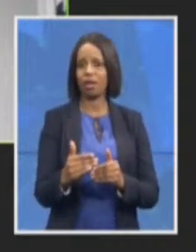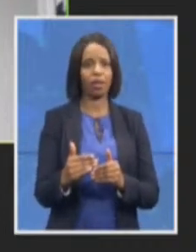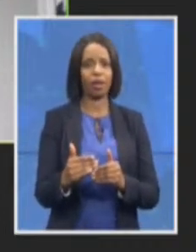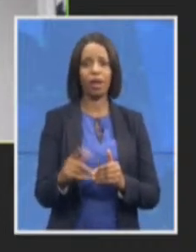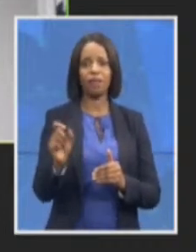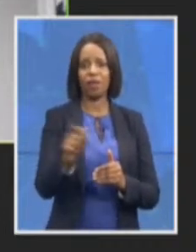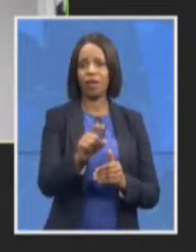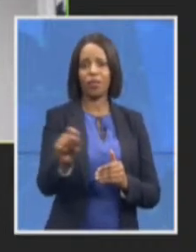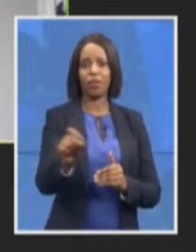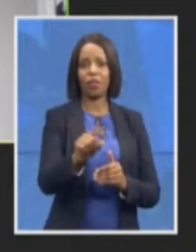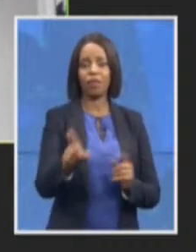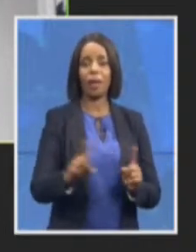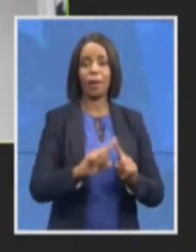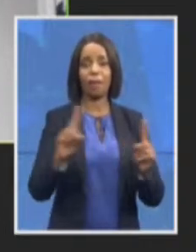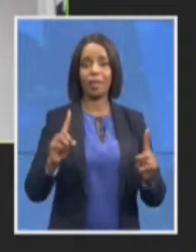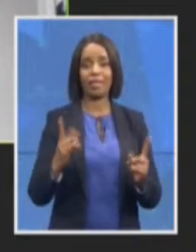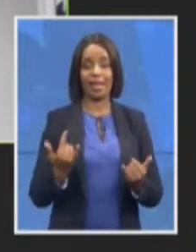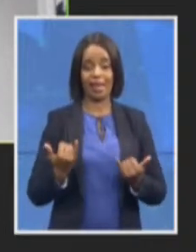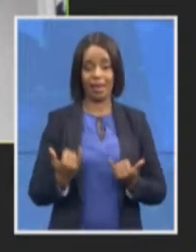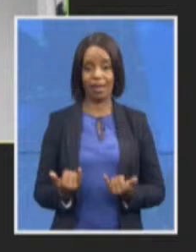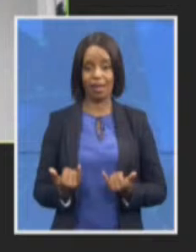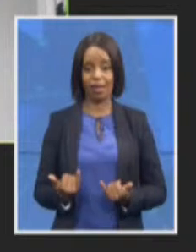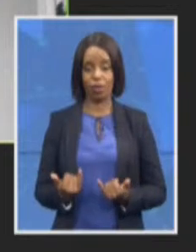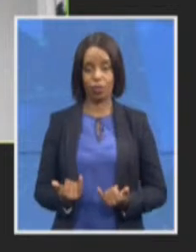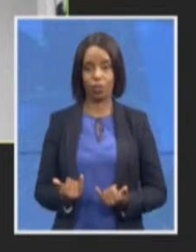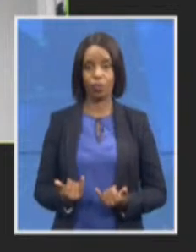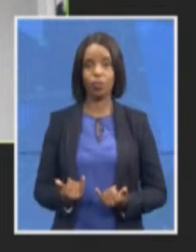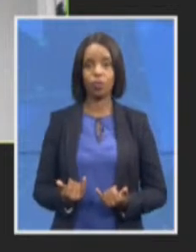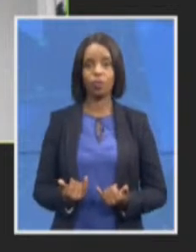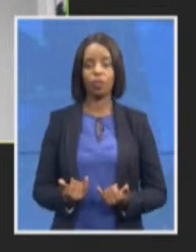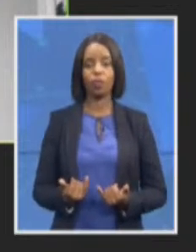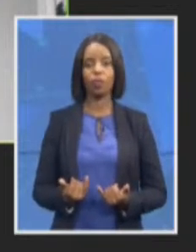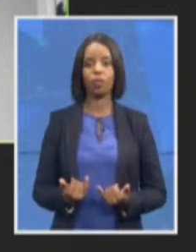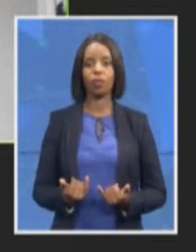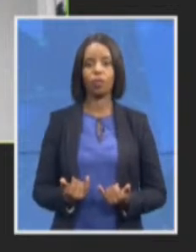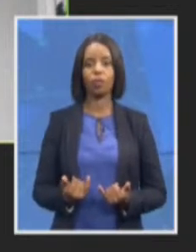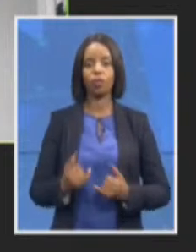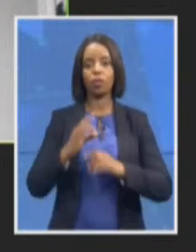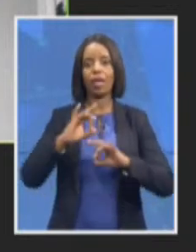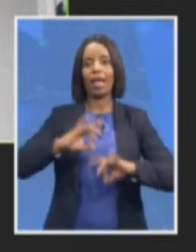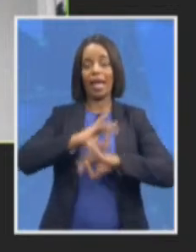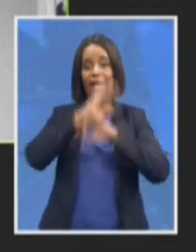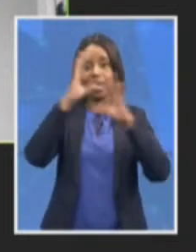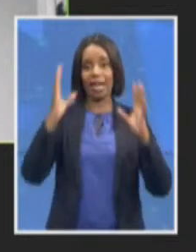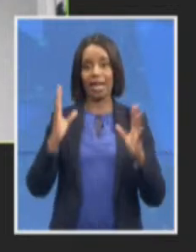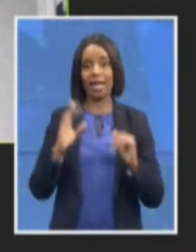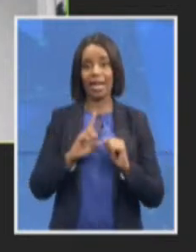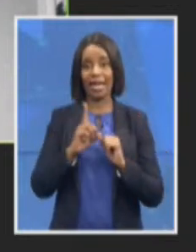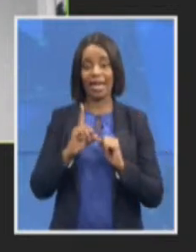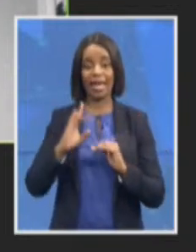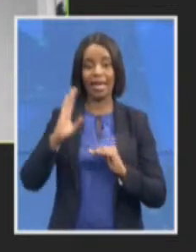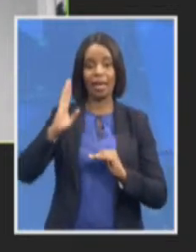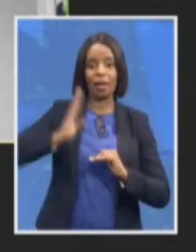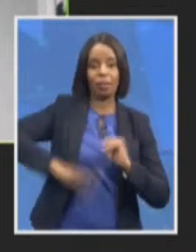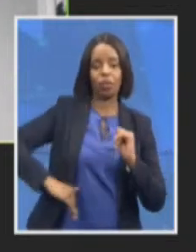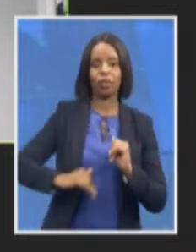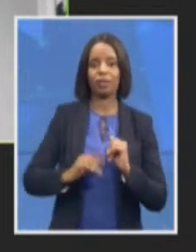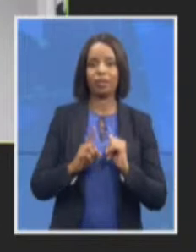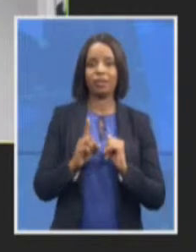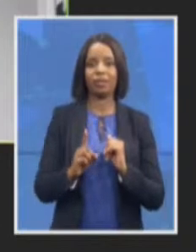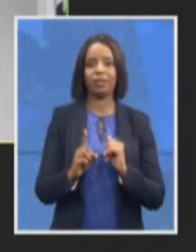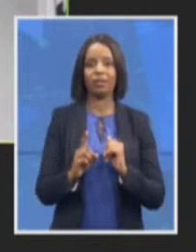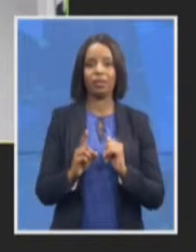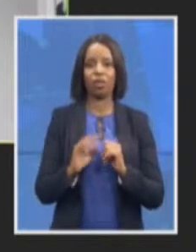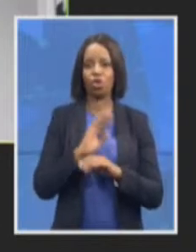clearly the age of impunity is over there is no guaranteed impunity anymore and that is really